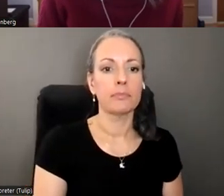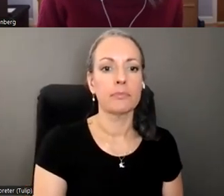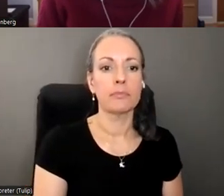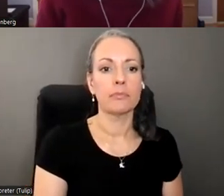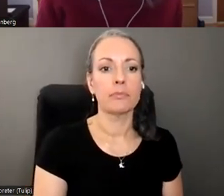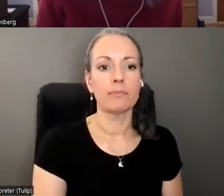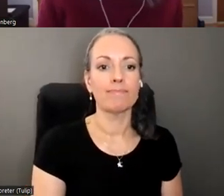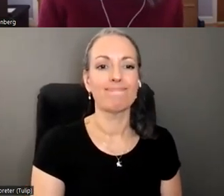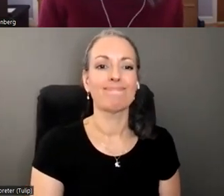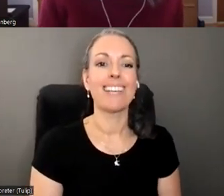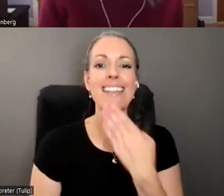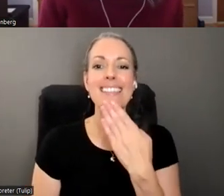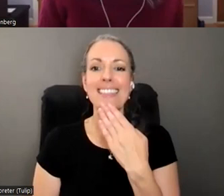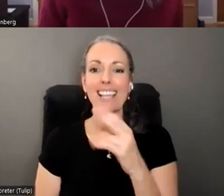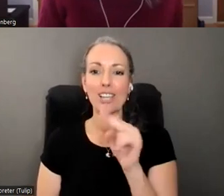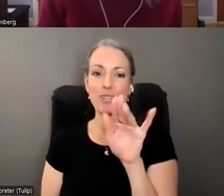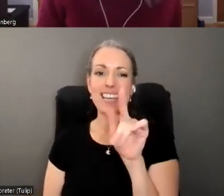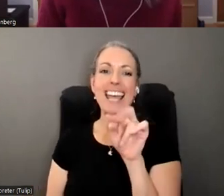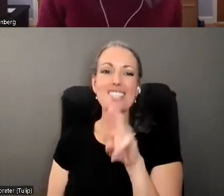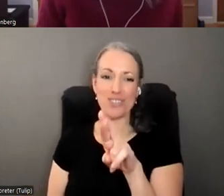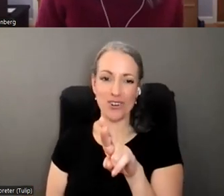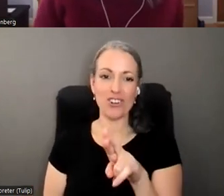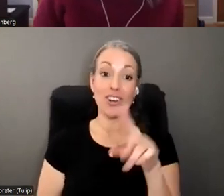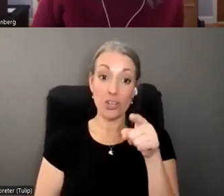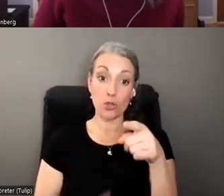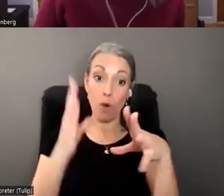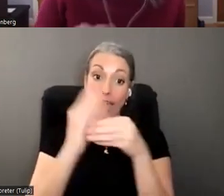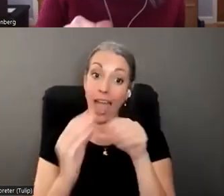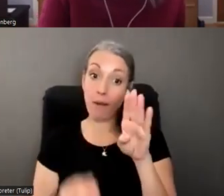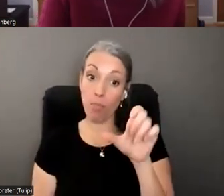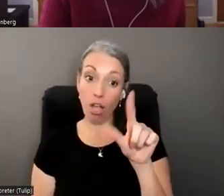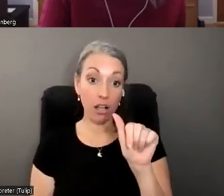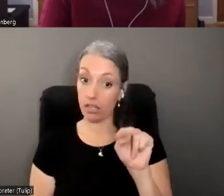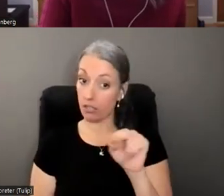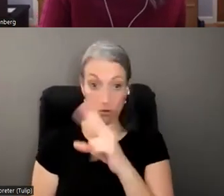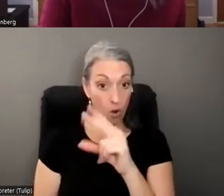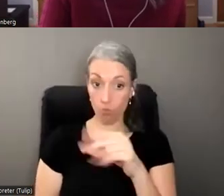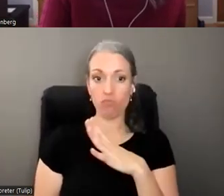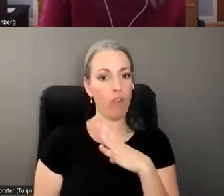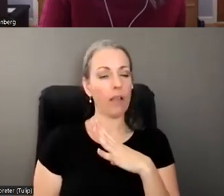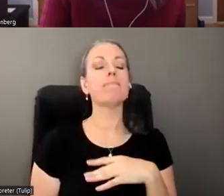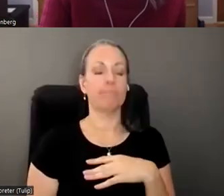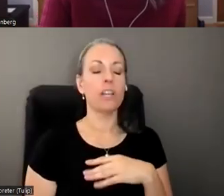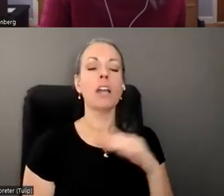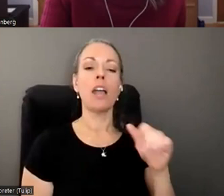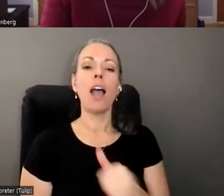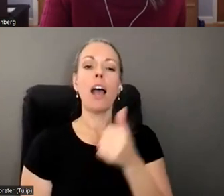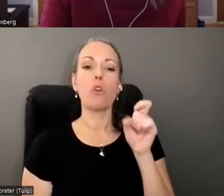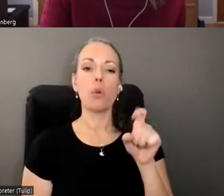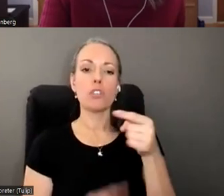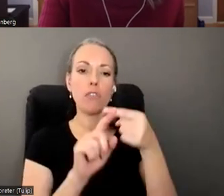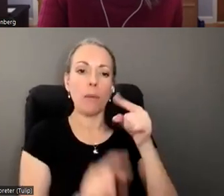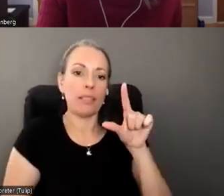Thank you, Nestor. Blanca, did you want to add to that? No? Okay. I also have a question from Lisa Coleman,